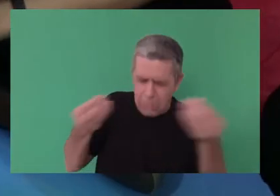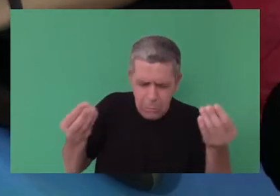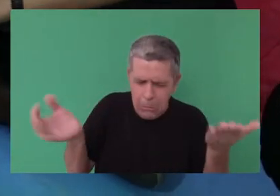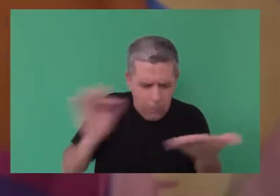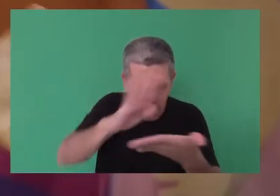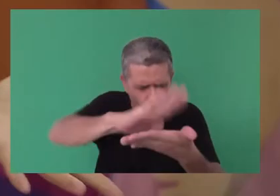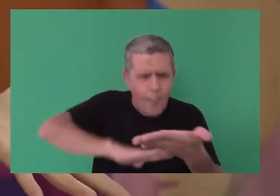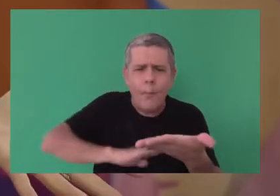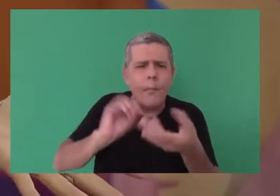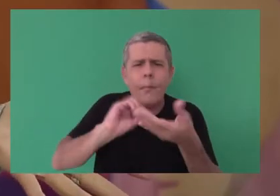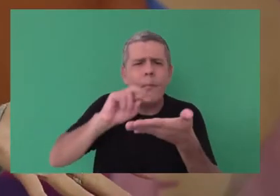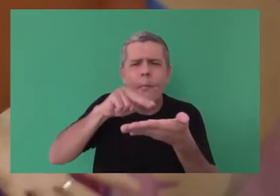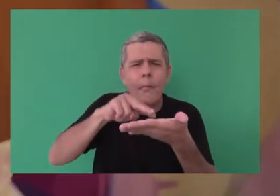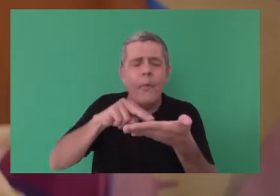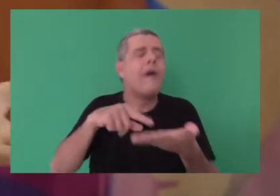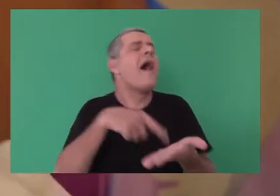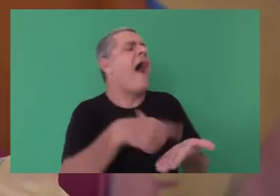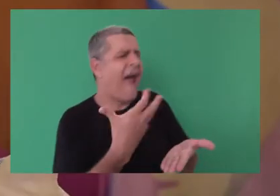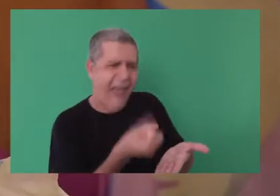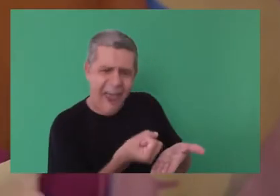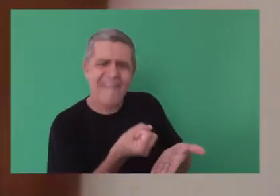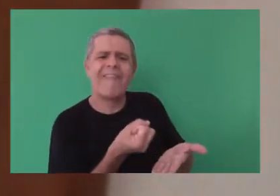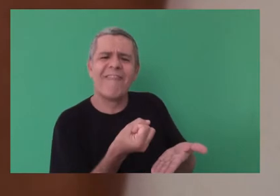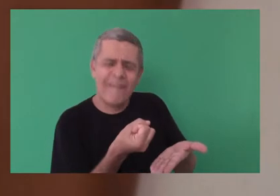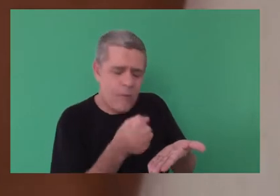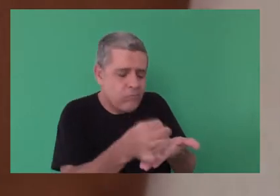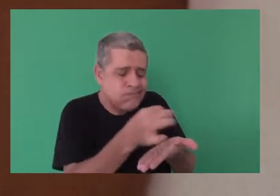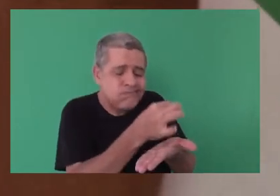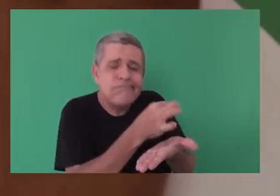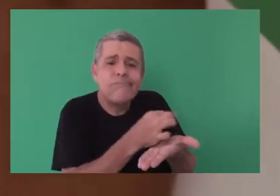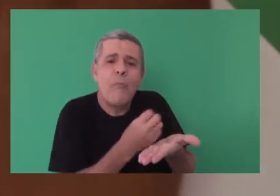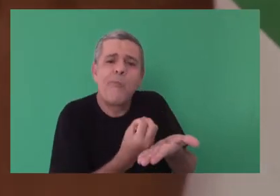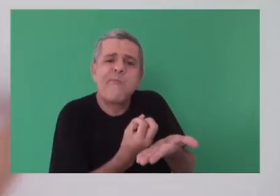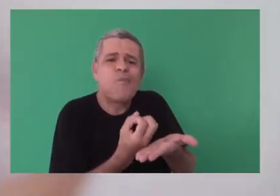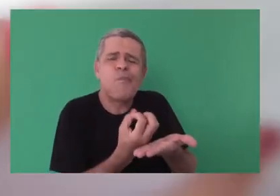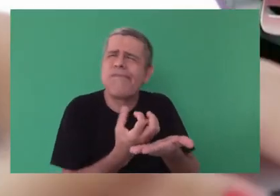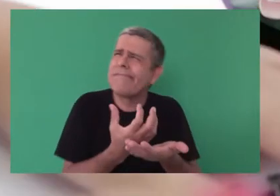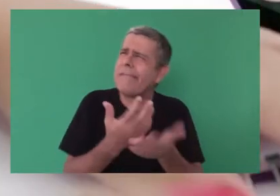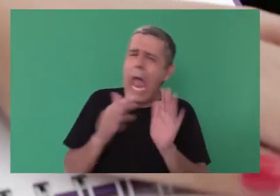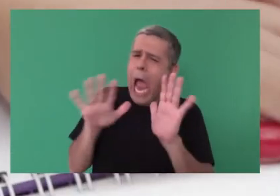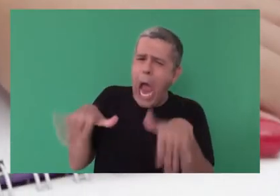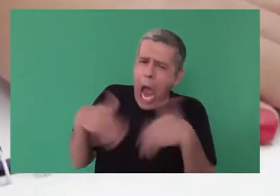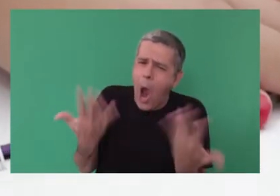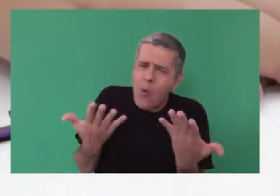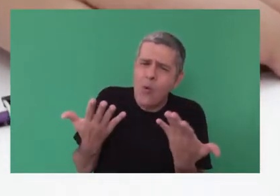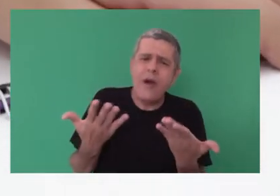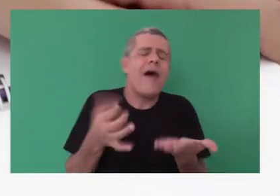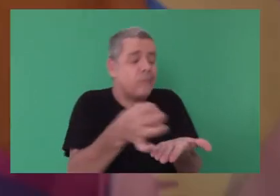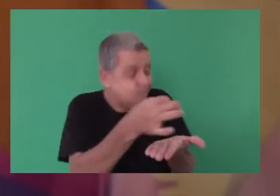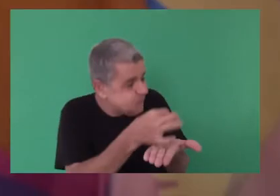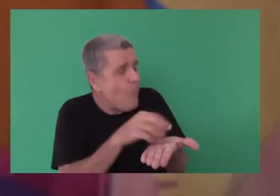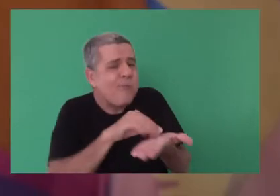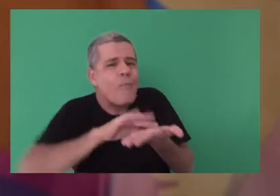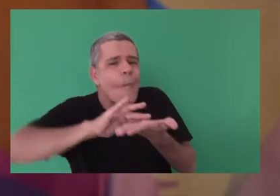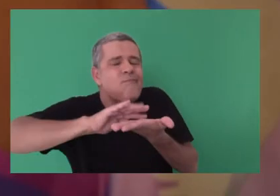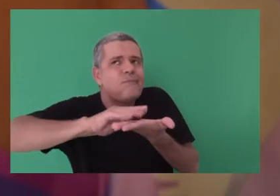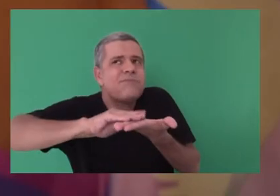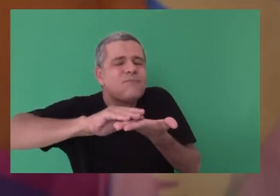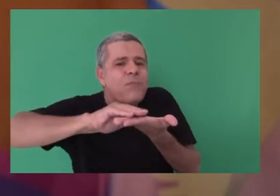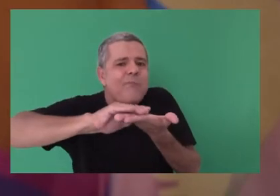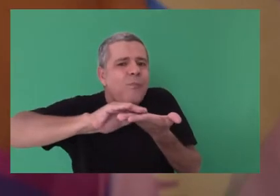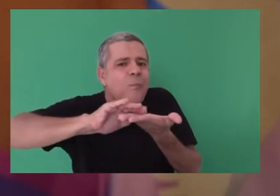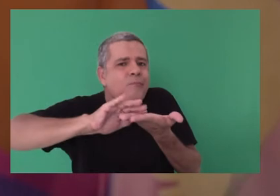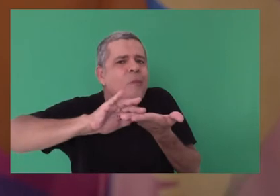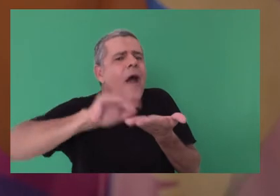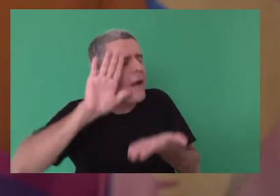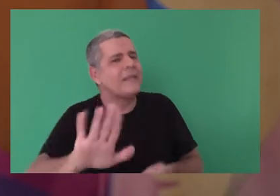nothing in there. Then I say, no, there are dots. And I go, yes. So, these raised dots are letters.